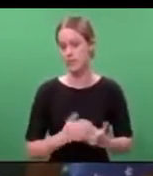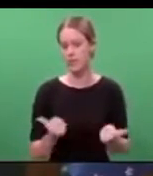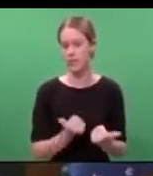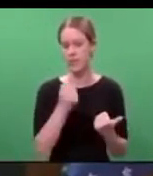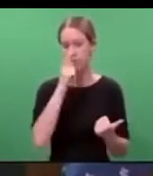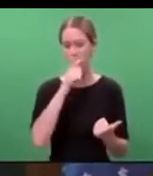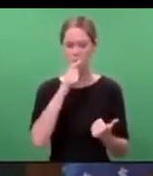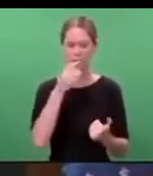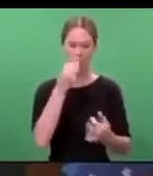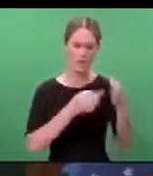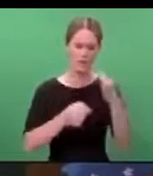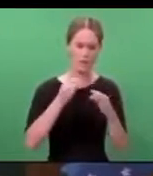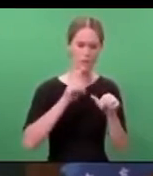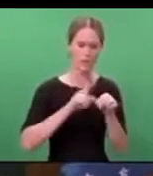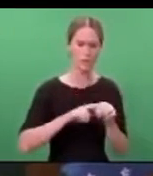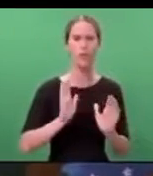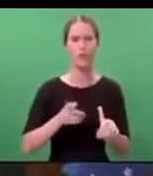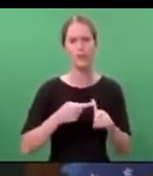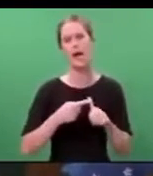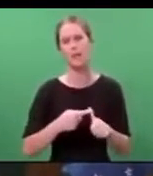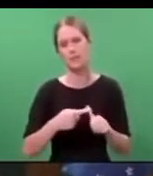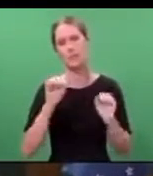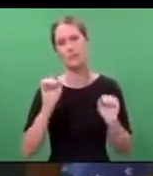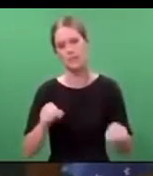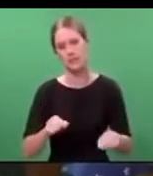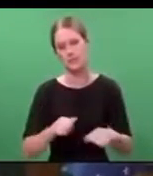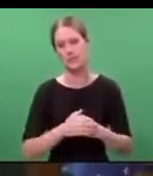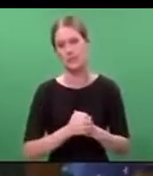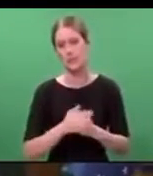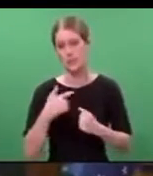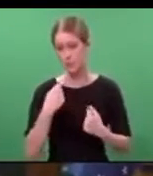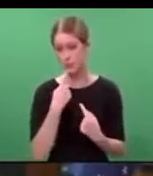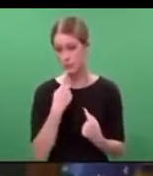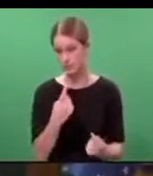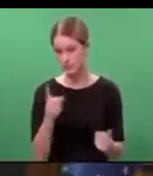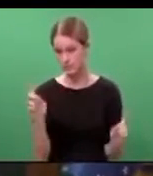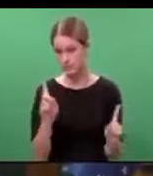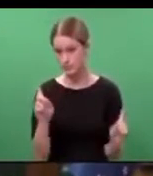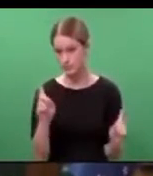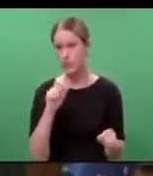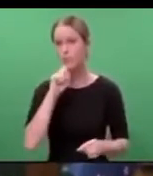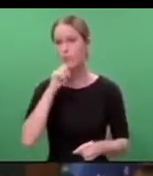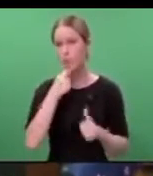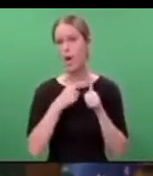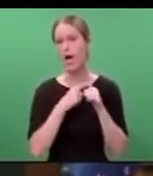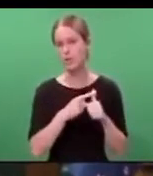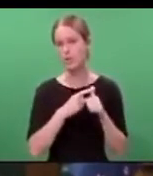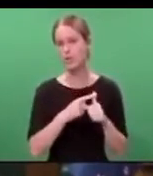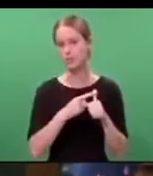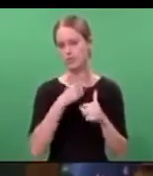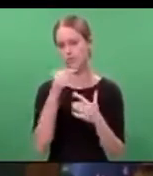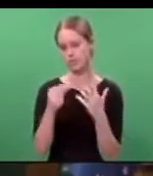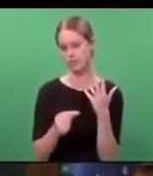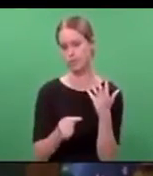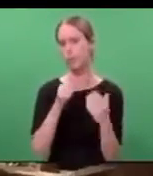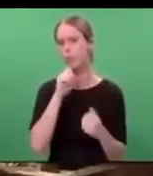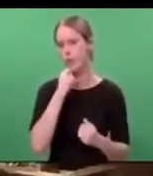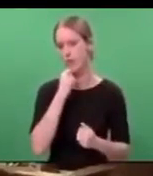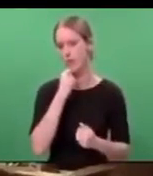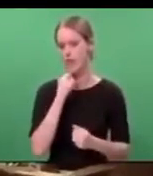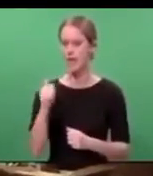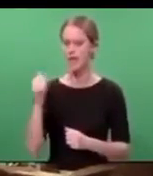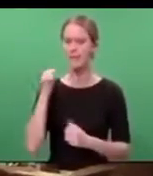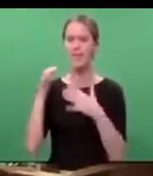questions that need to be answered, and the assurance that I give you is that they will be. Yesterday,